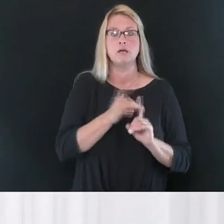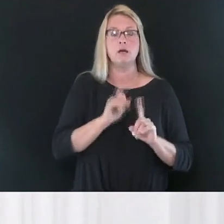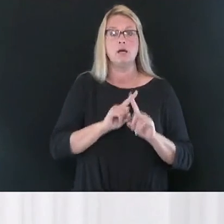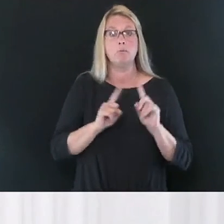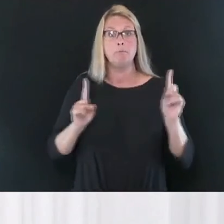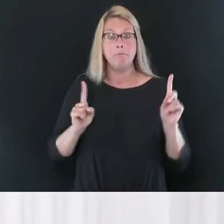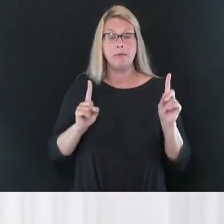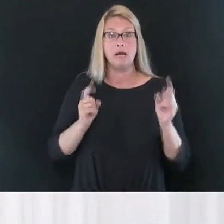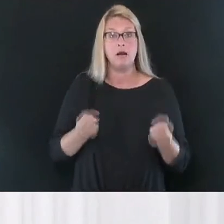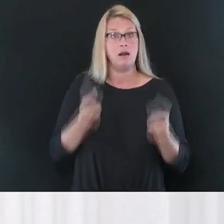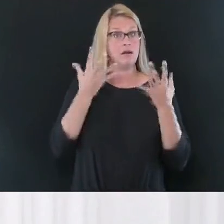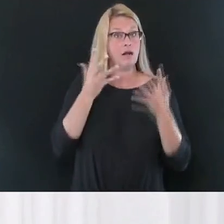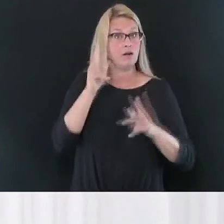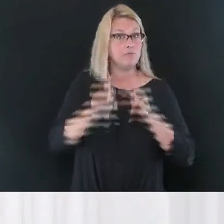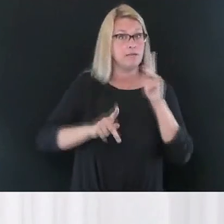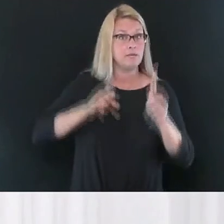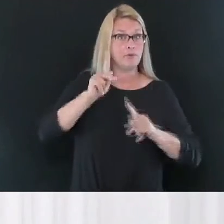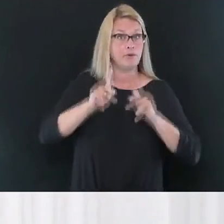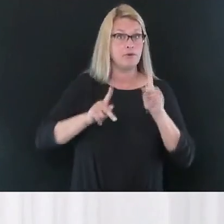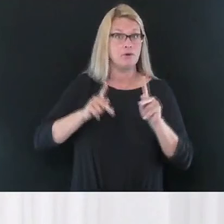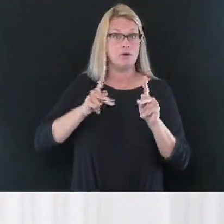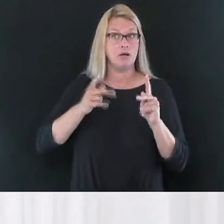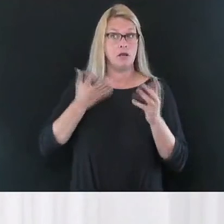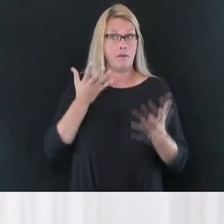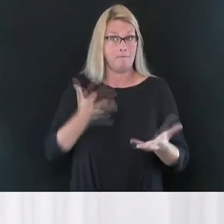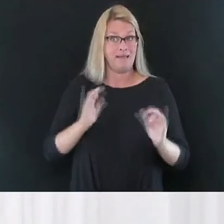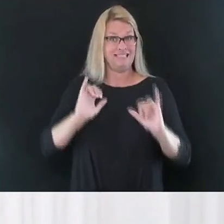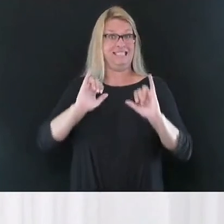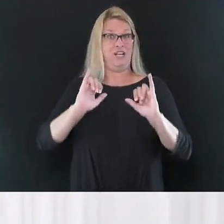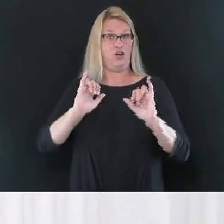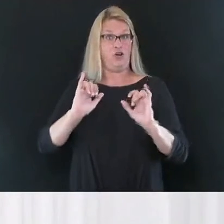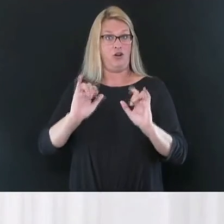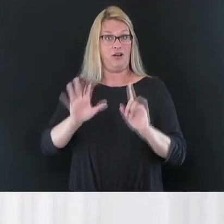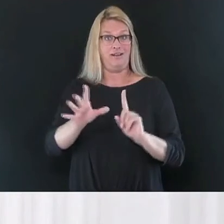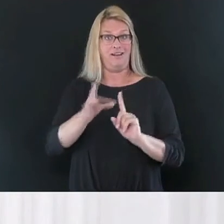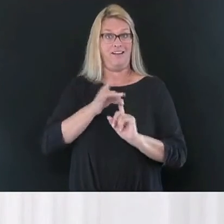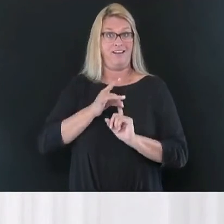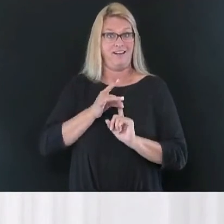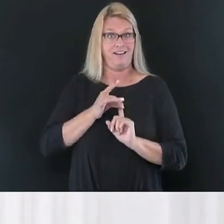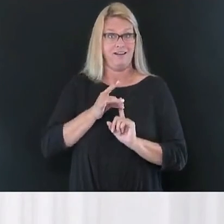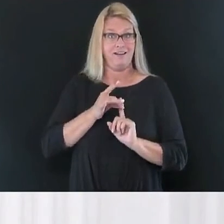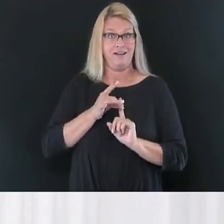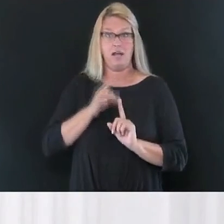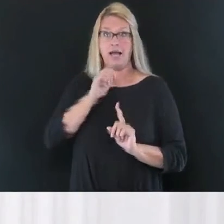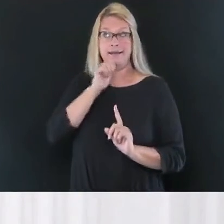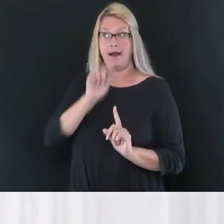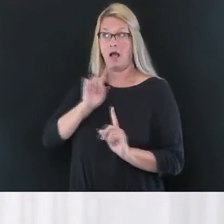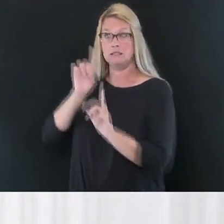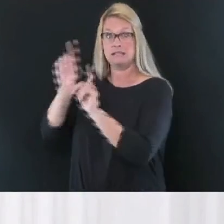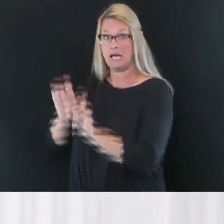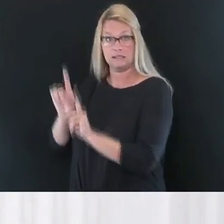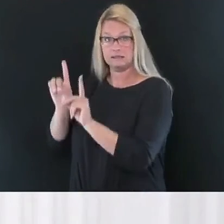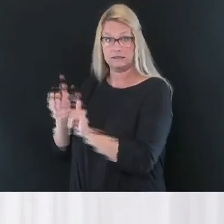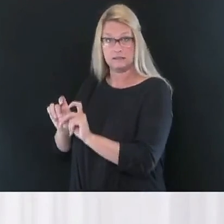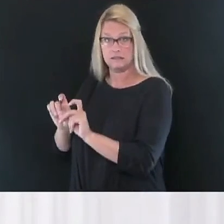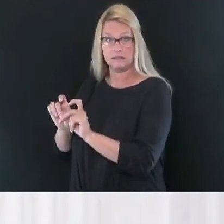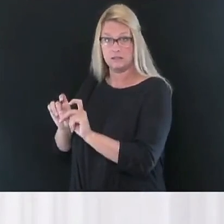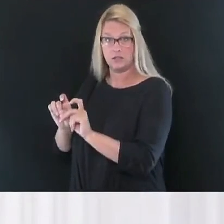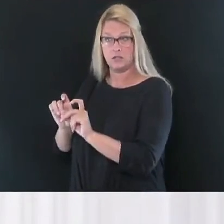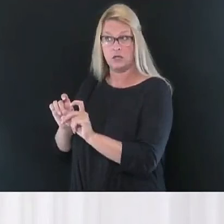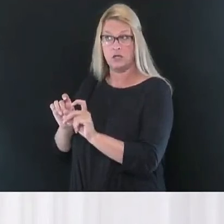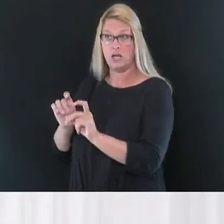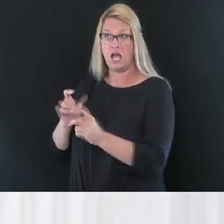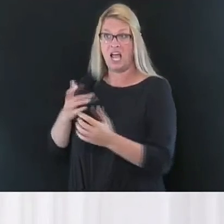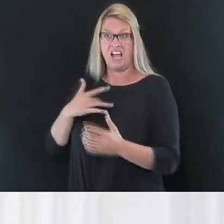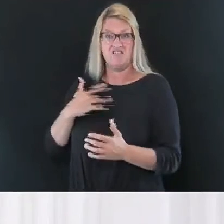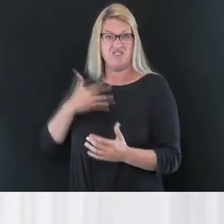of people, they still might be infected. They're not getting tested and they, um, may be asymptomatic